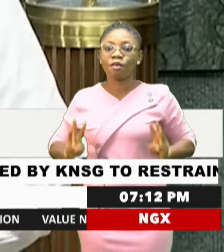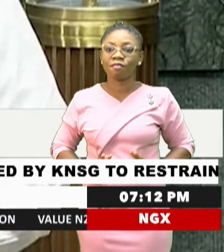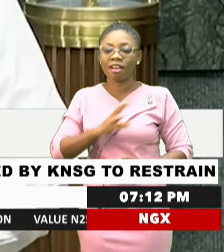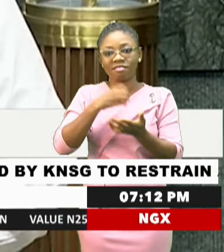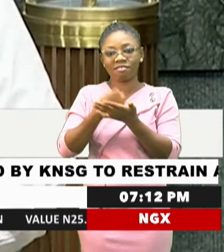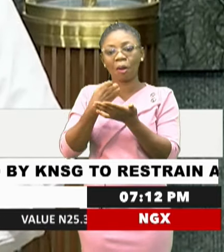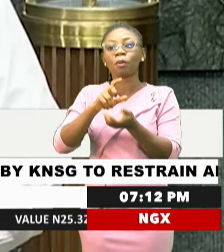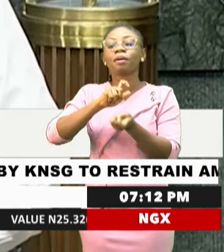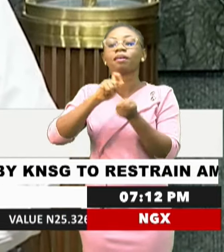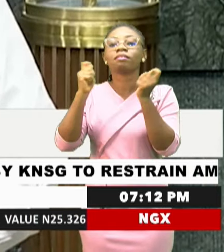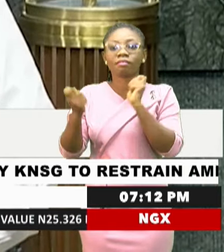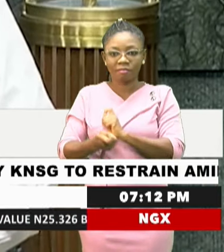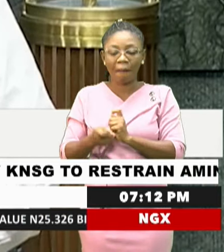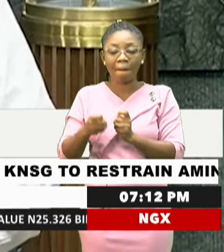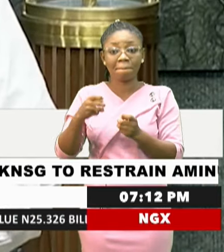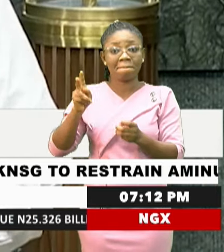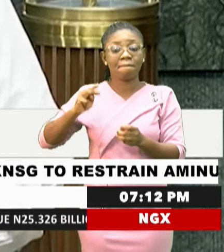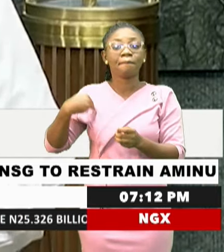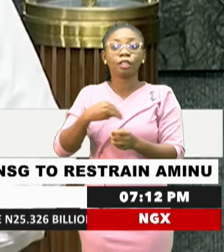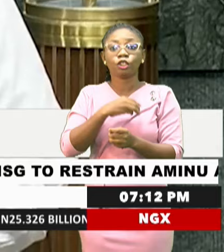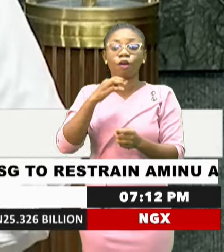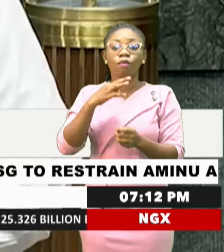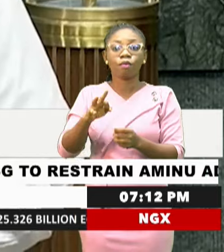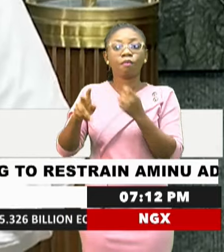reforms. My name is the Parliamentary Affairs.